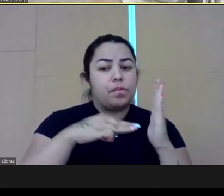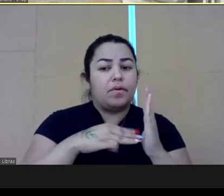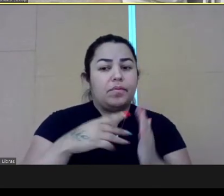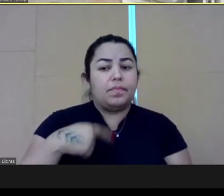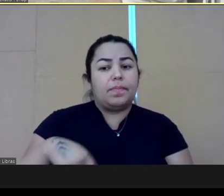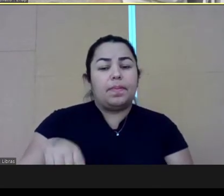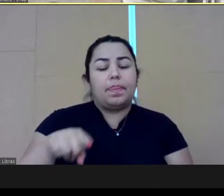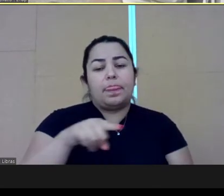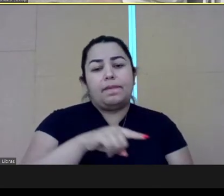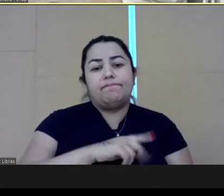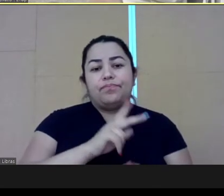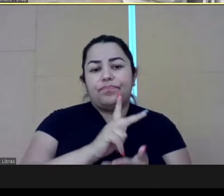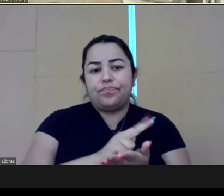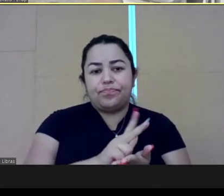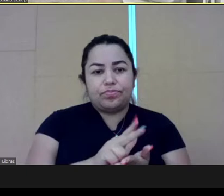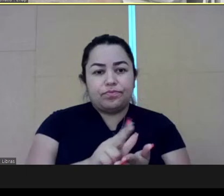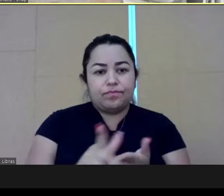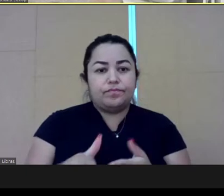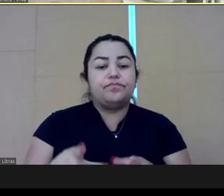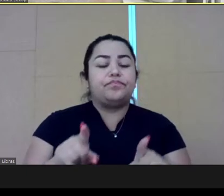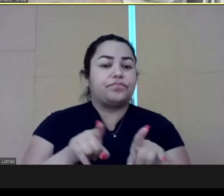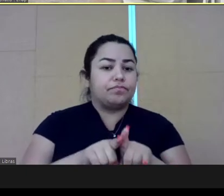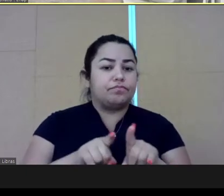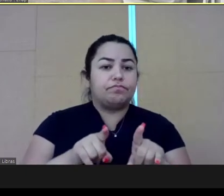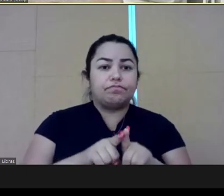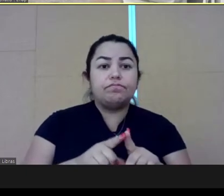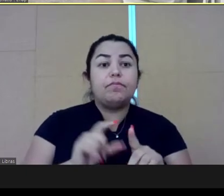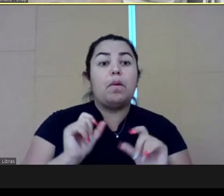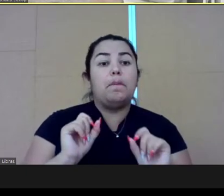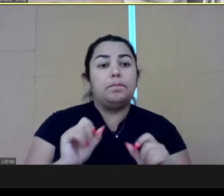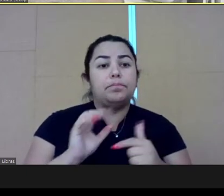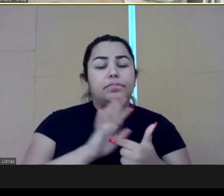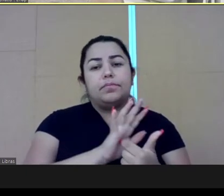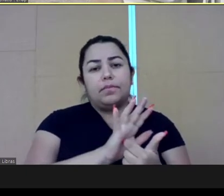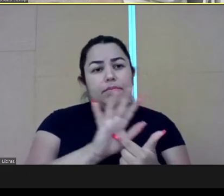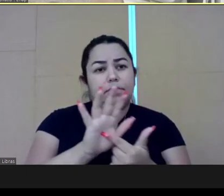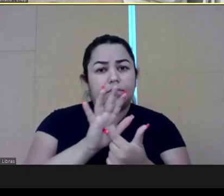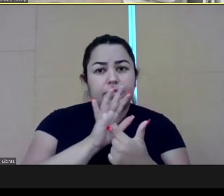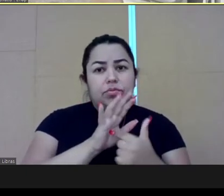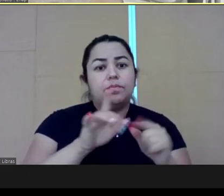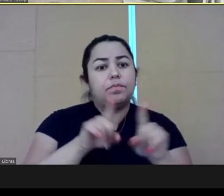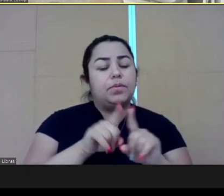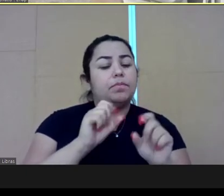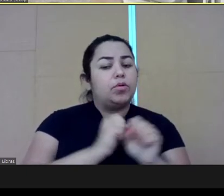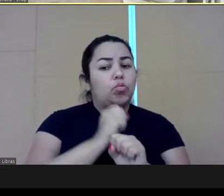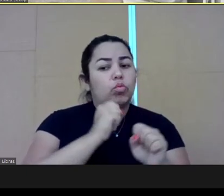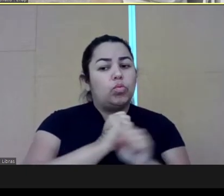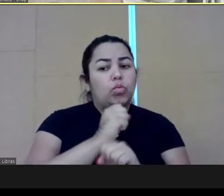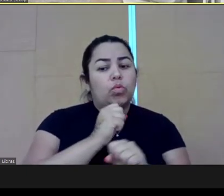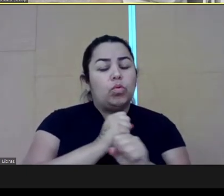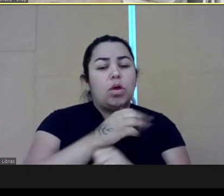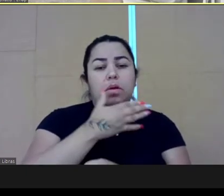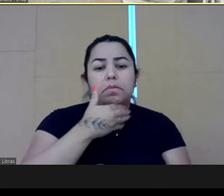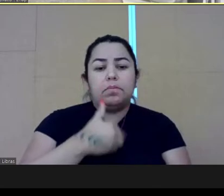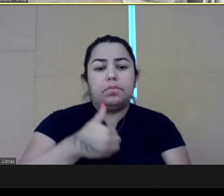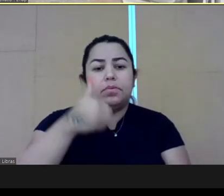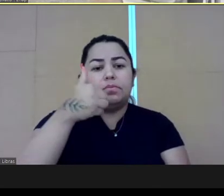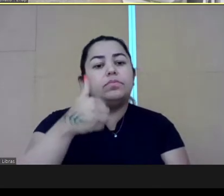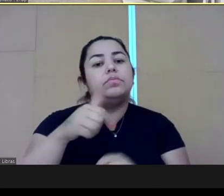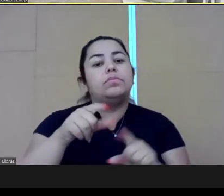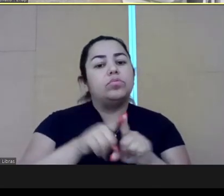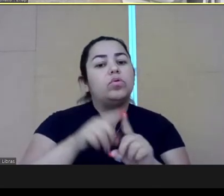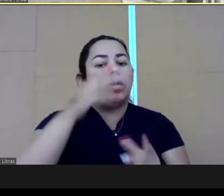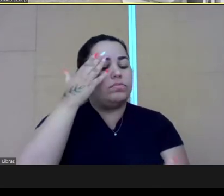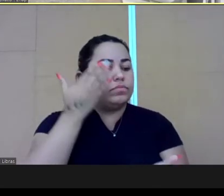methodologies for that. Many moments we work with smaller groups to build